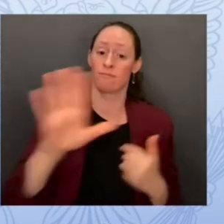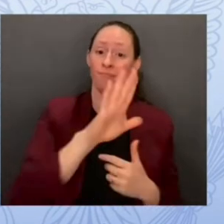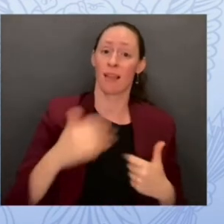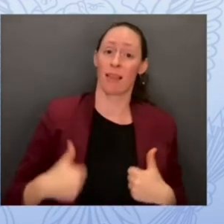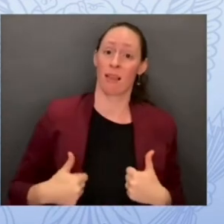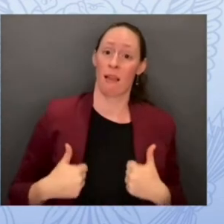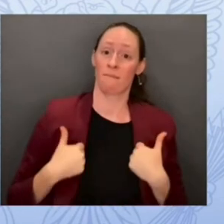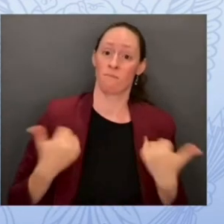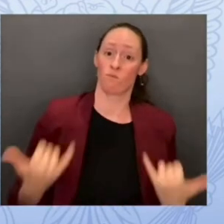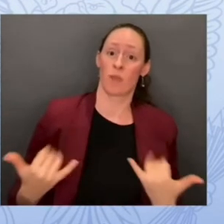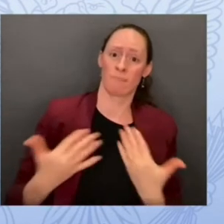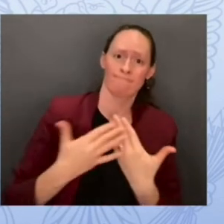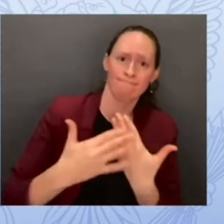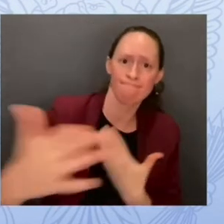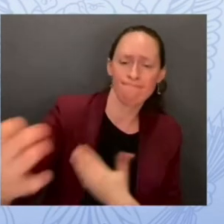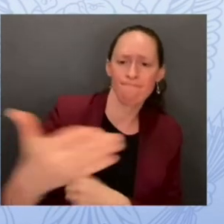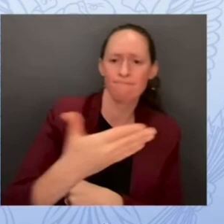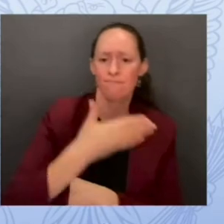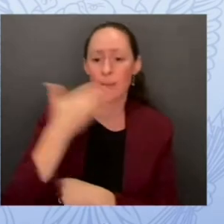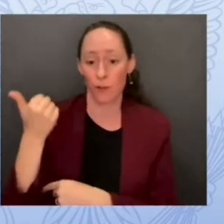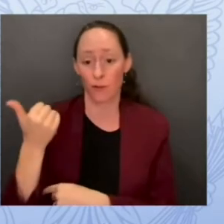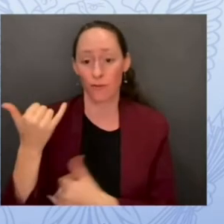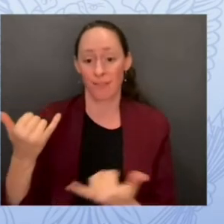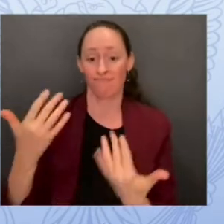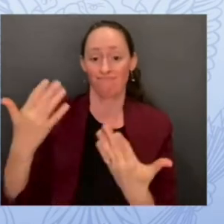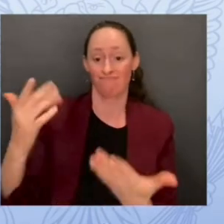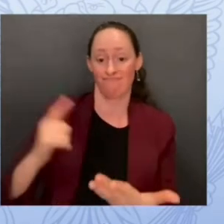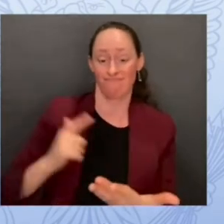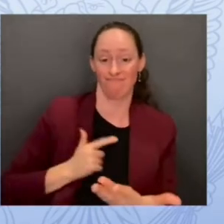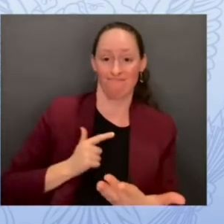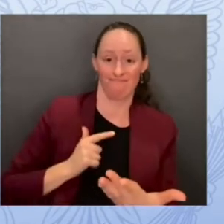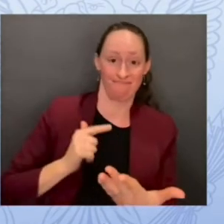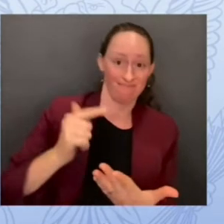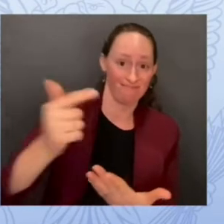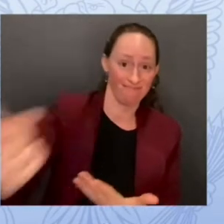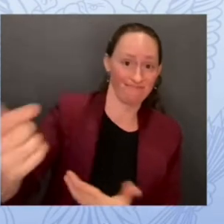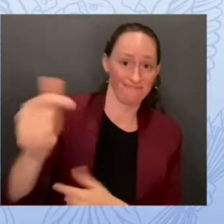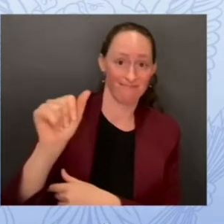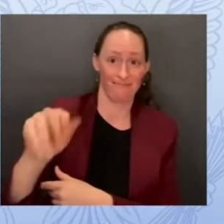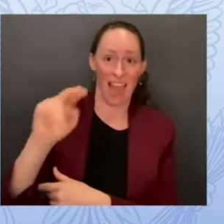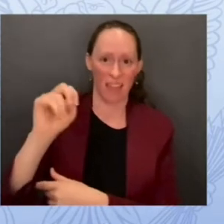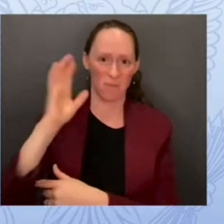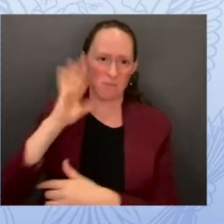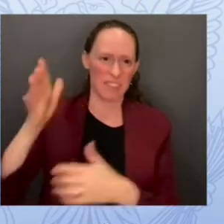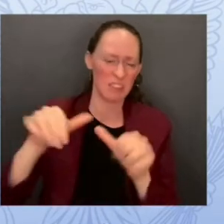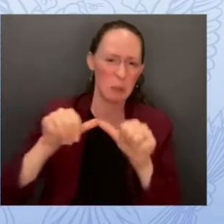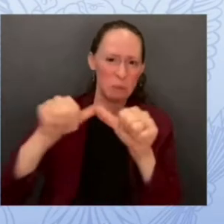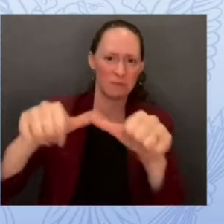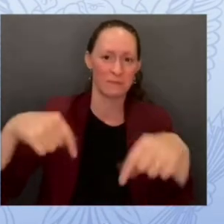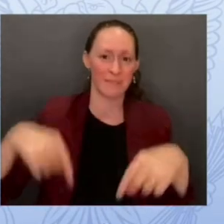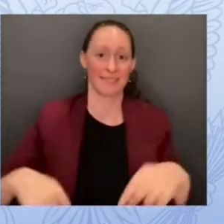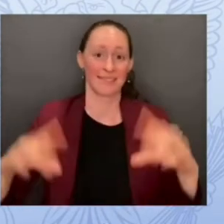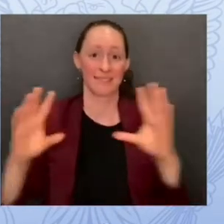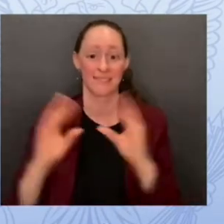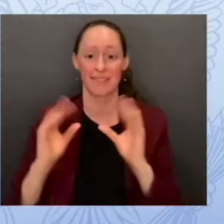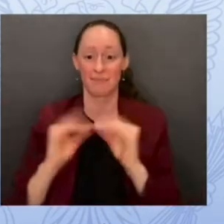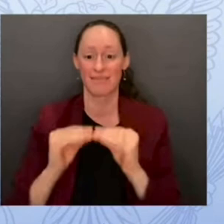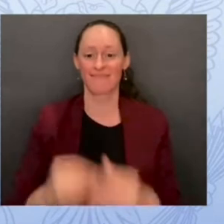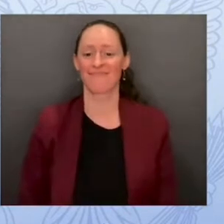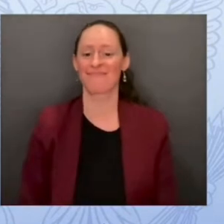will kick off the rest of the summit. Thank you so much. Thank you. Thank very much.